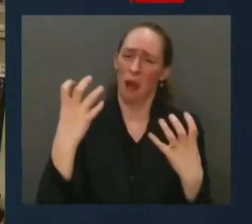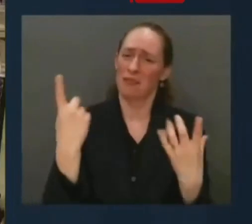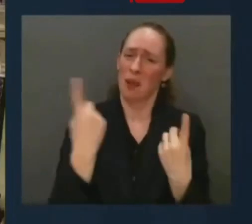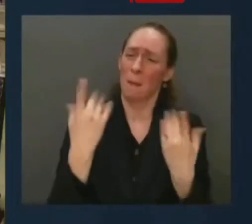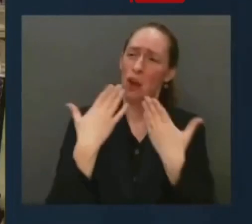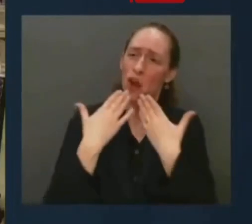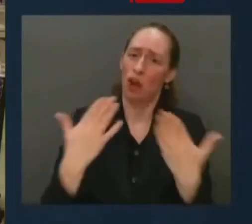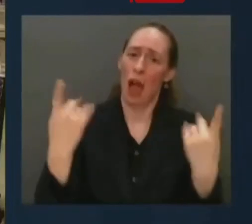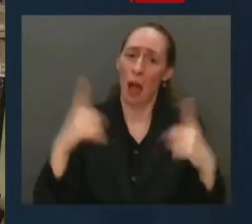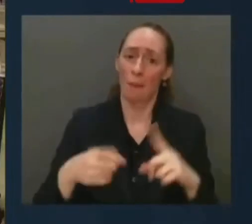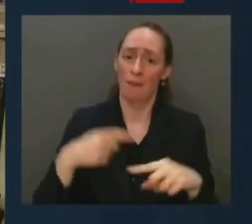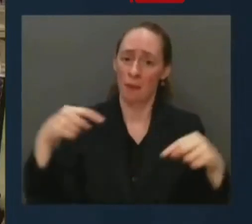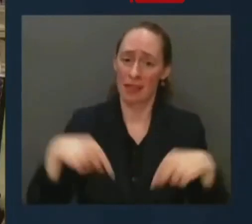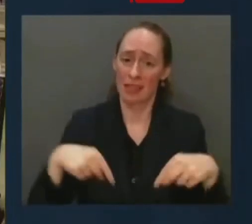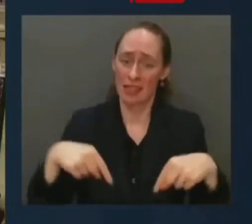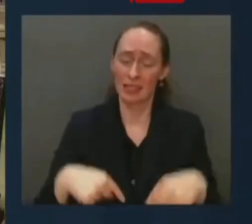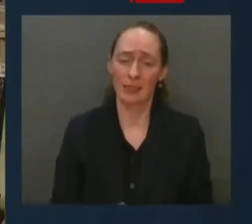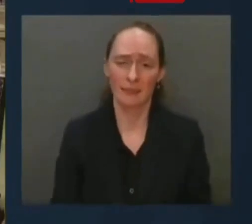does, of us. Thank